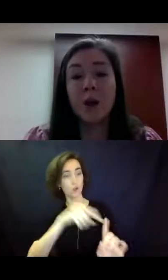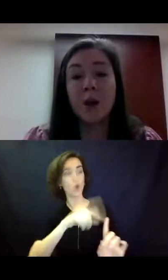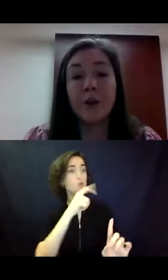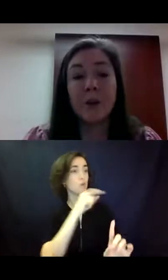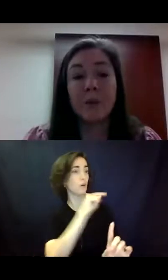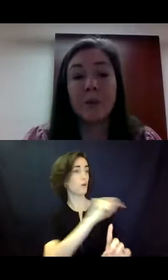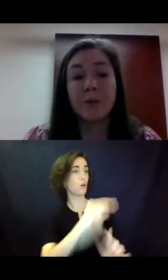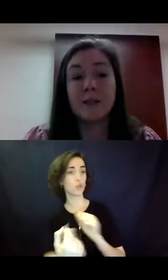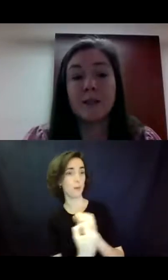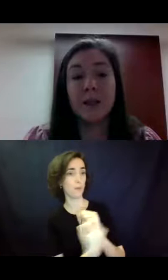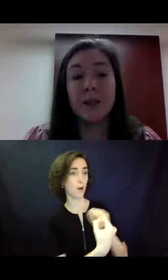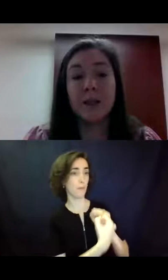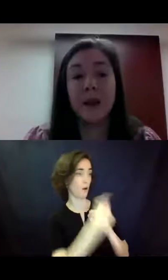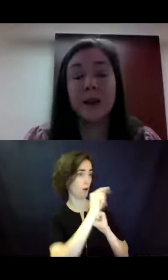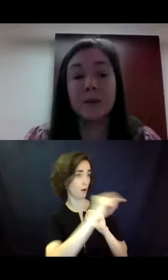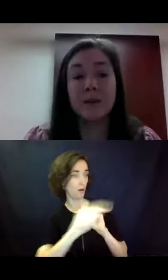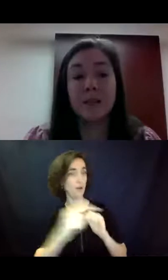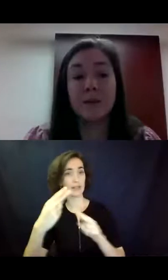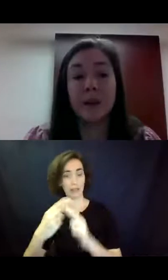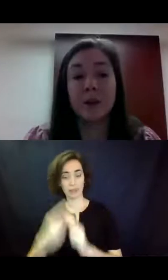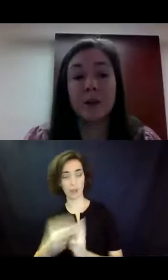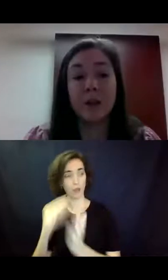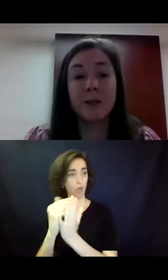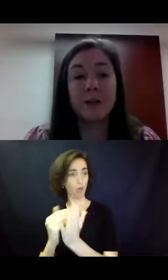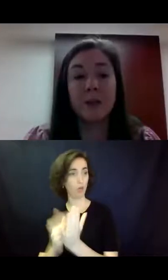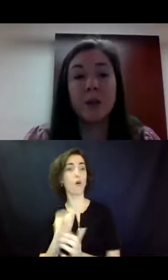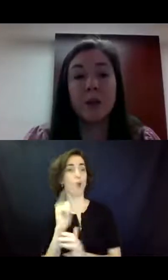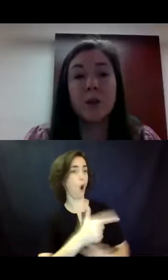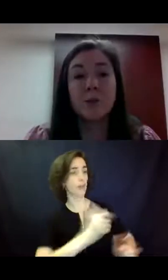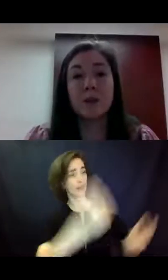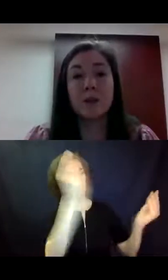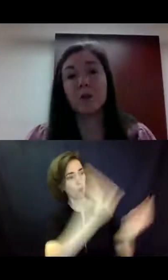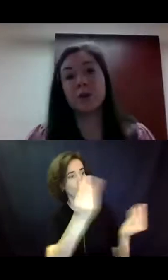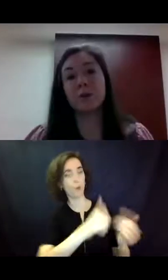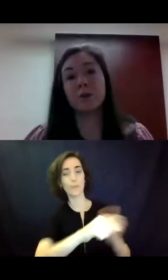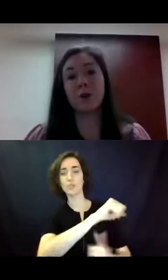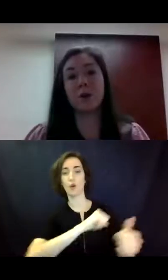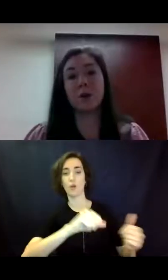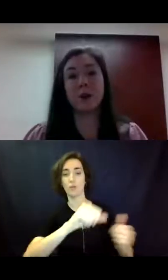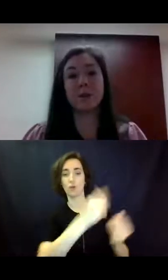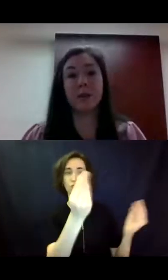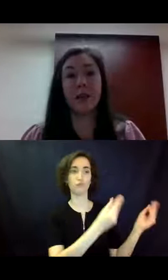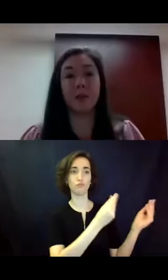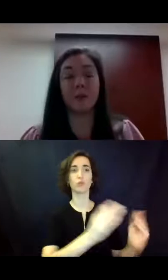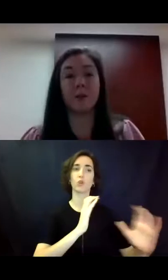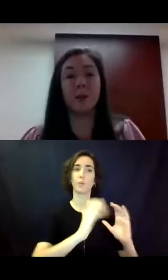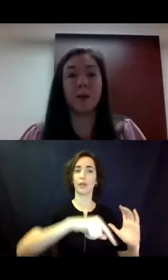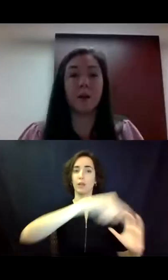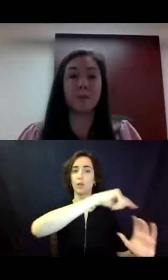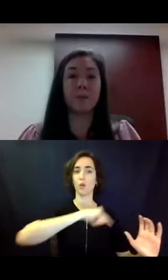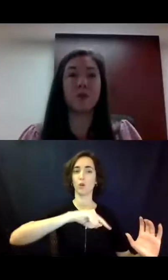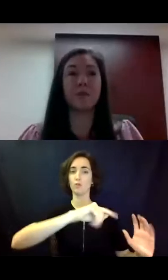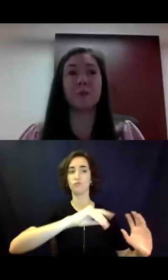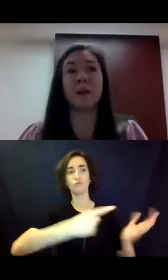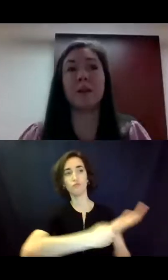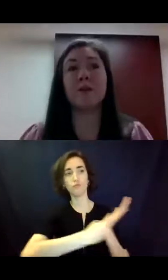or other people that are listed in that specific agreement, so the supporters can talk together, um,